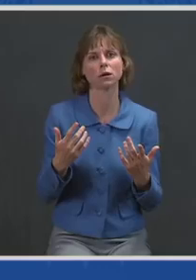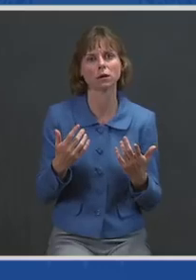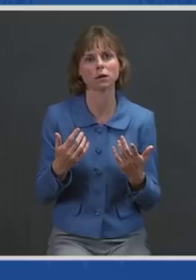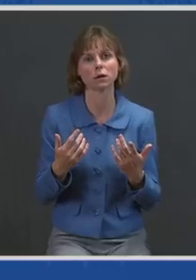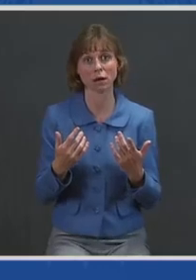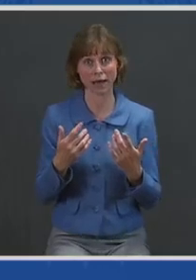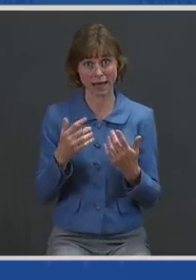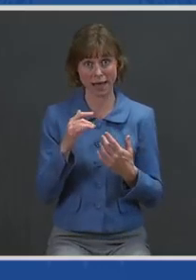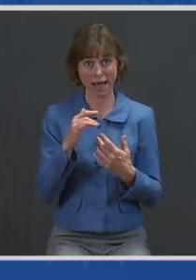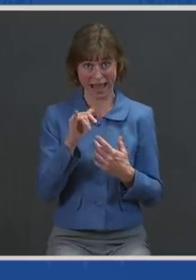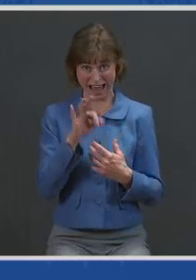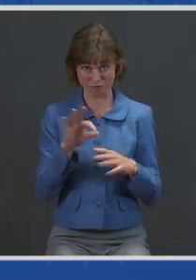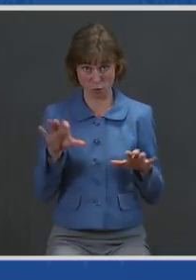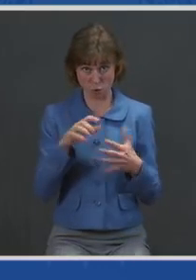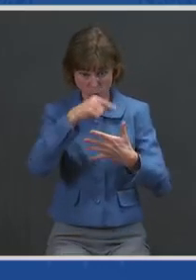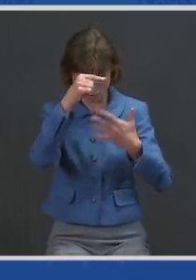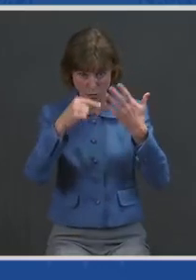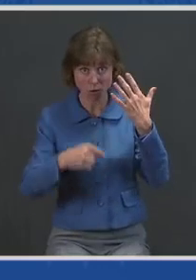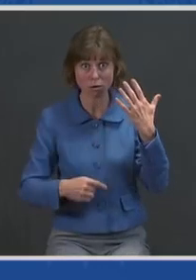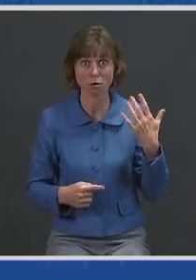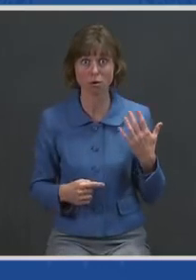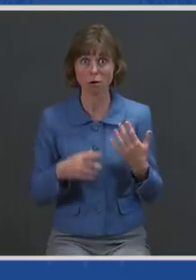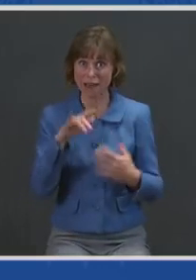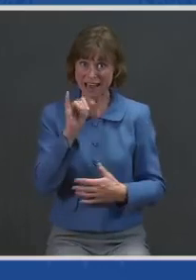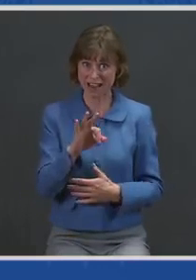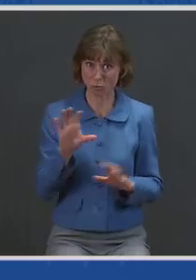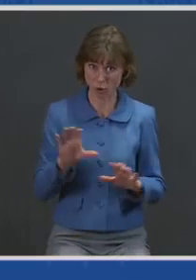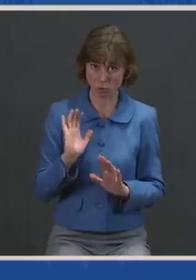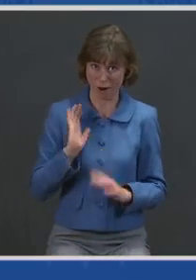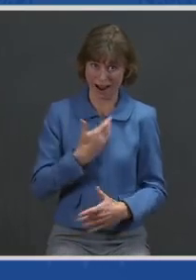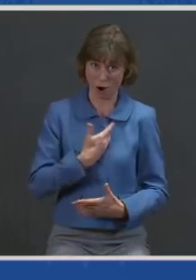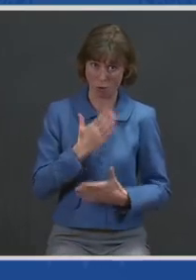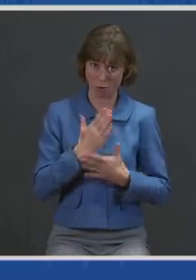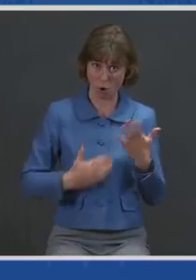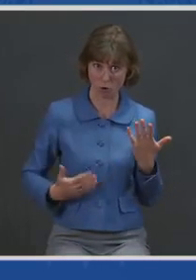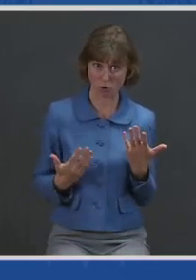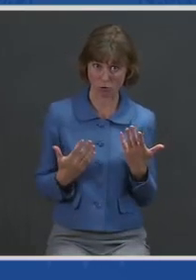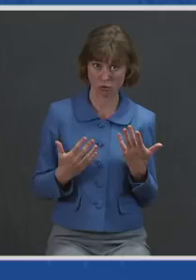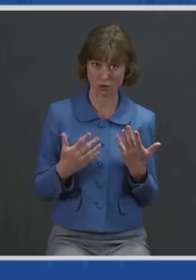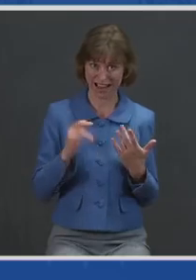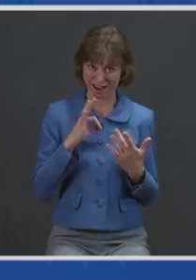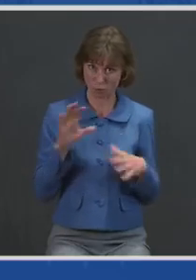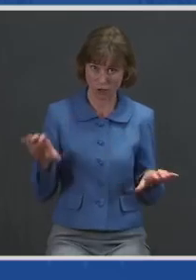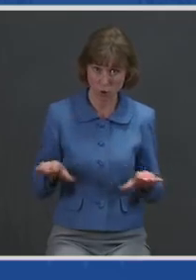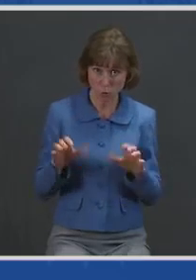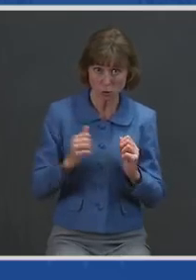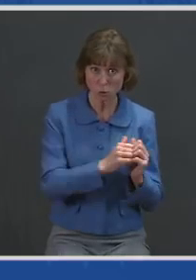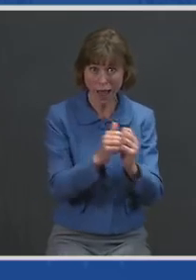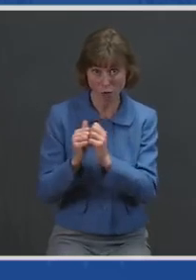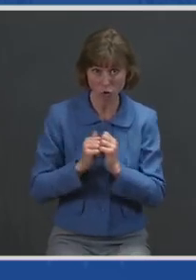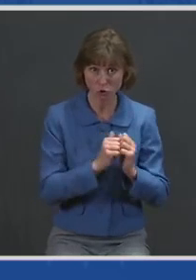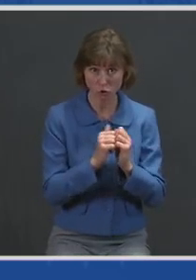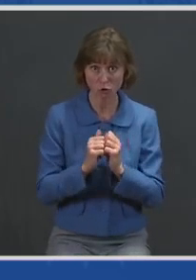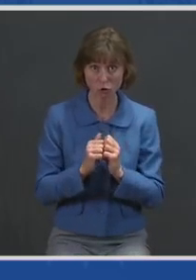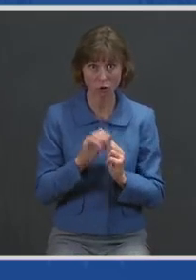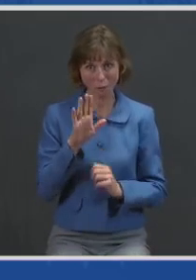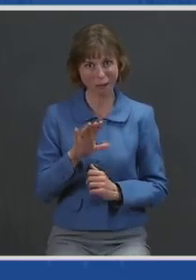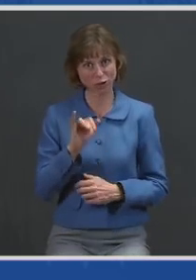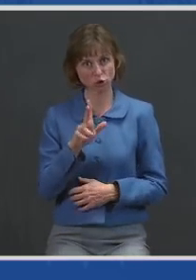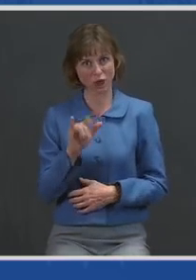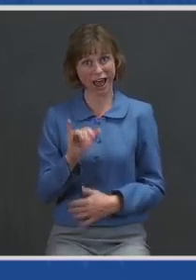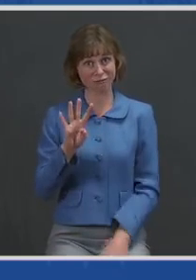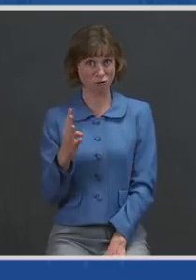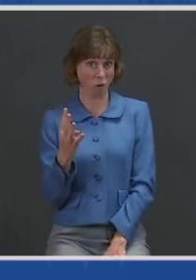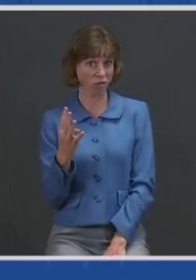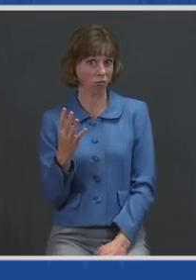If we do all this, if we do our part, if we do this together, by July the 4th, there's a